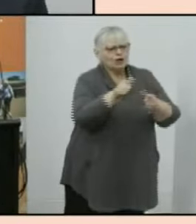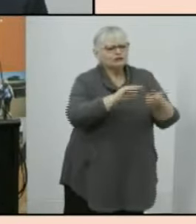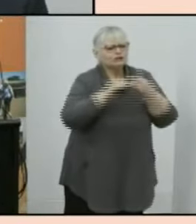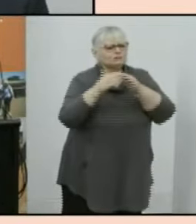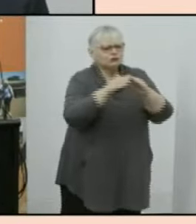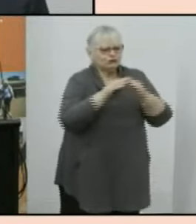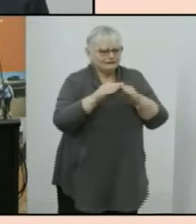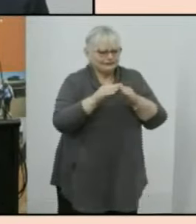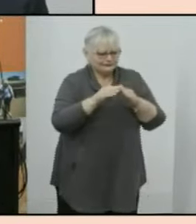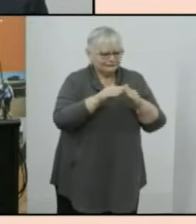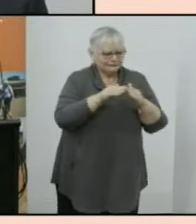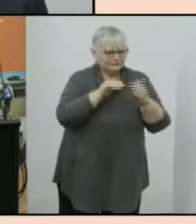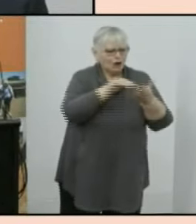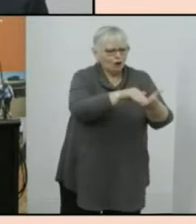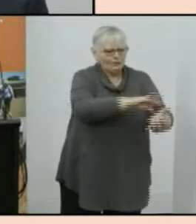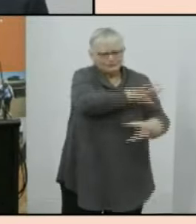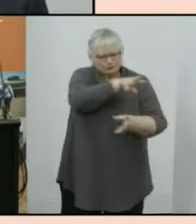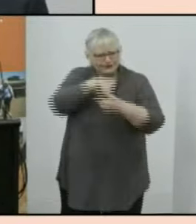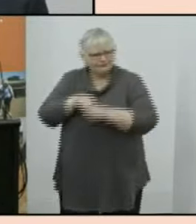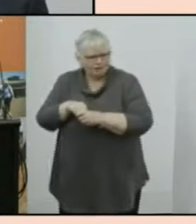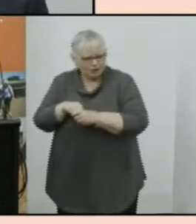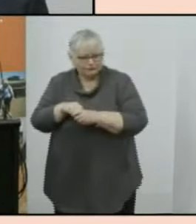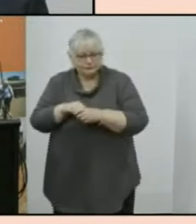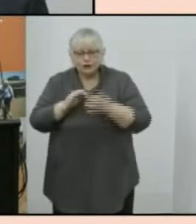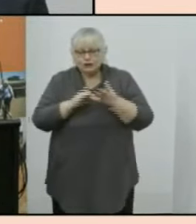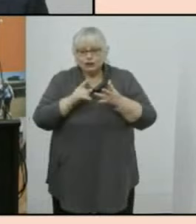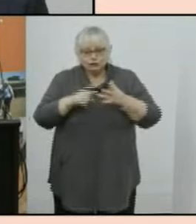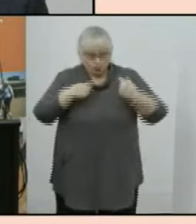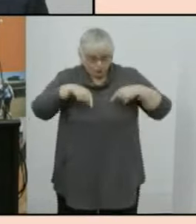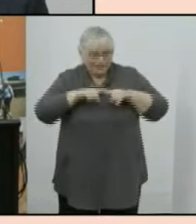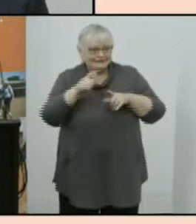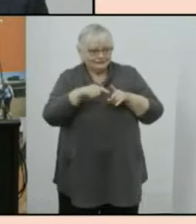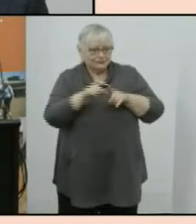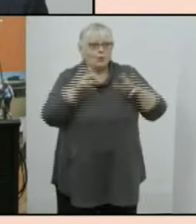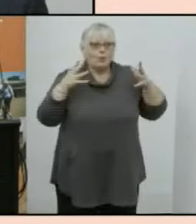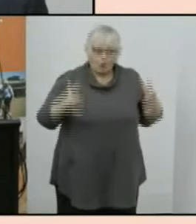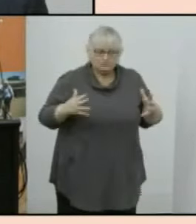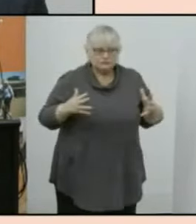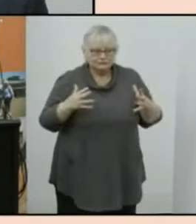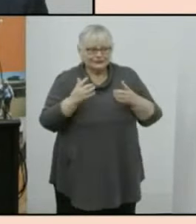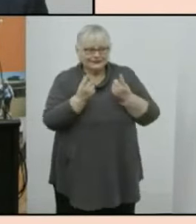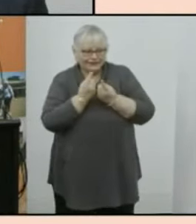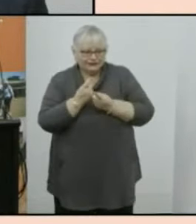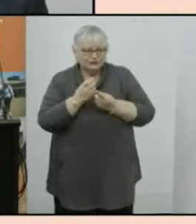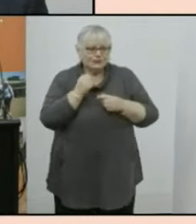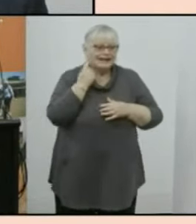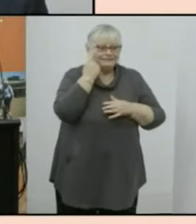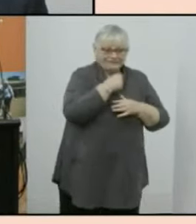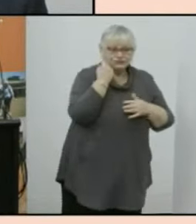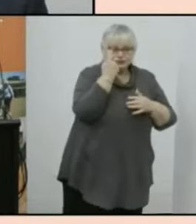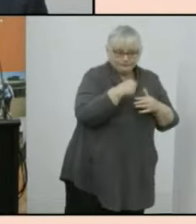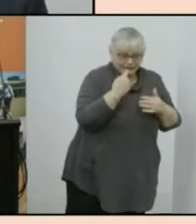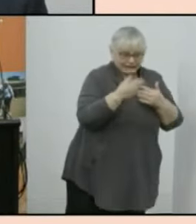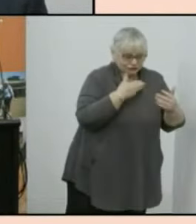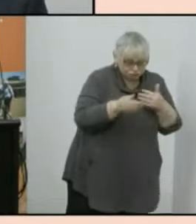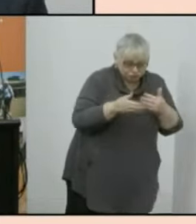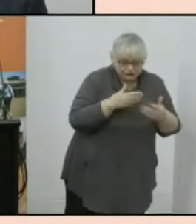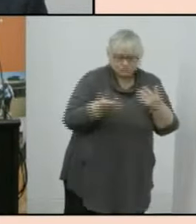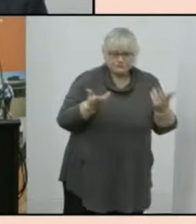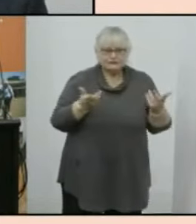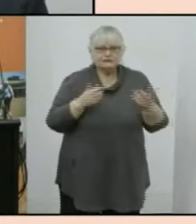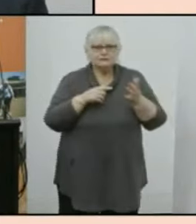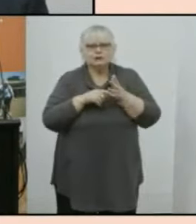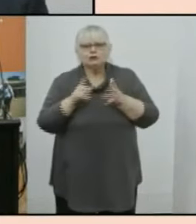um be part of the census so we had to do a fair bit of pivoting from some face-to-face arrangements that we were looking at to